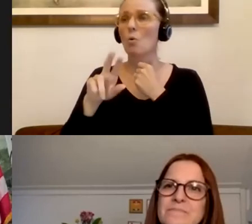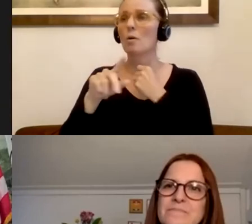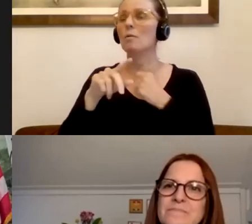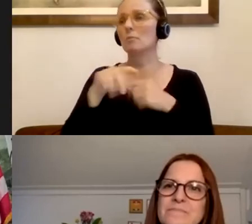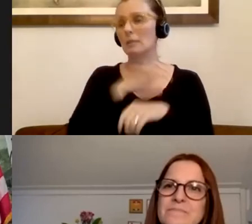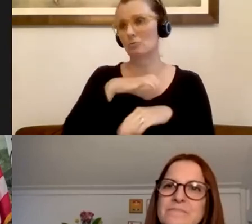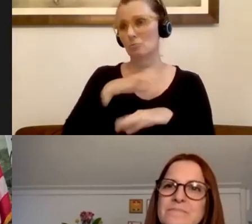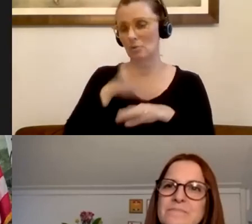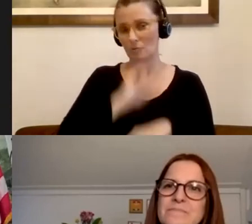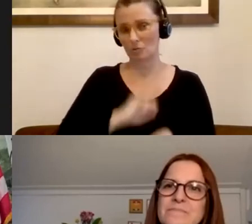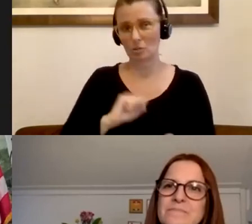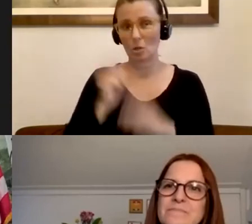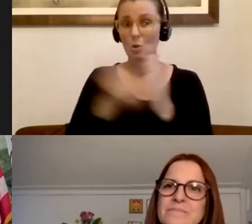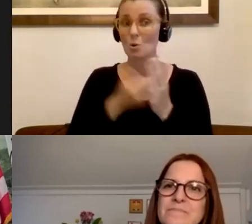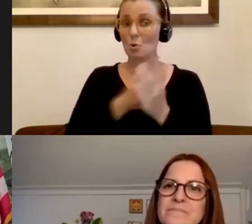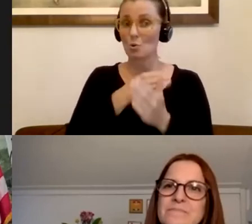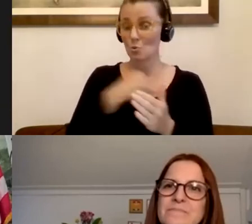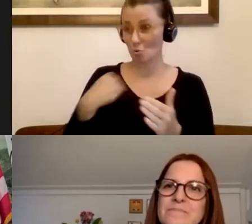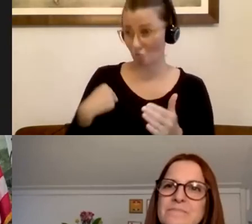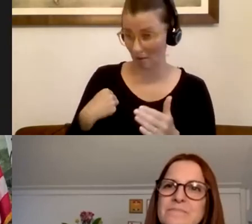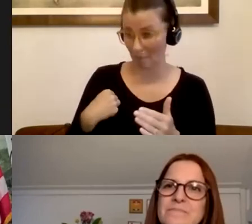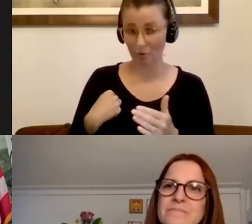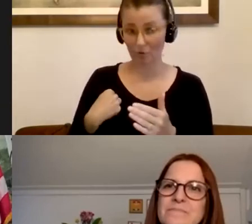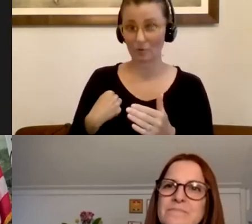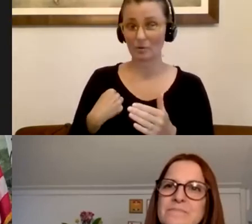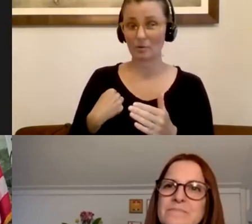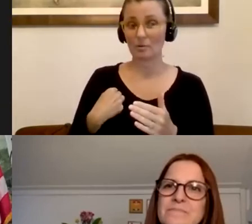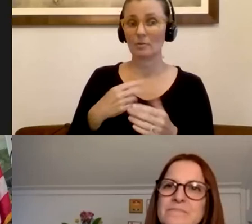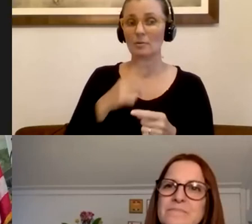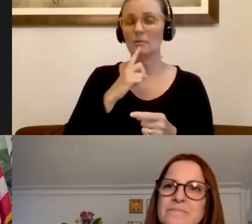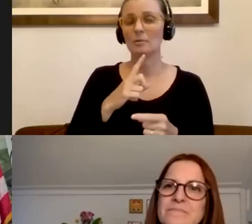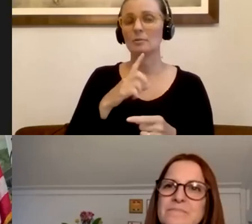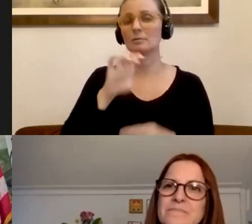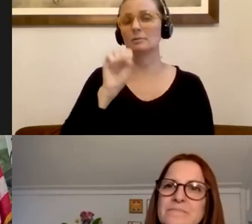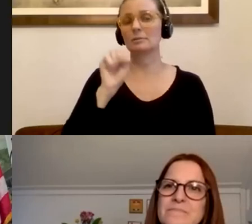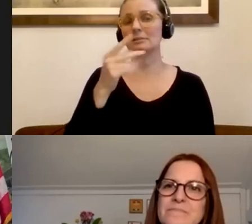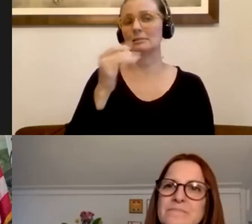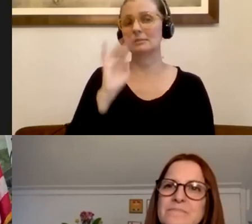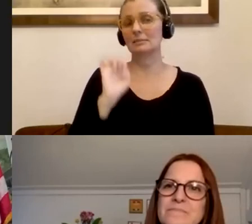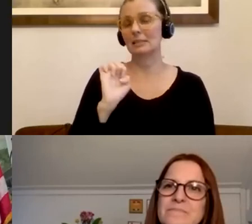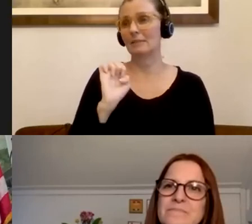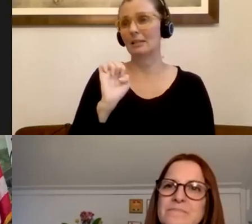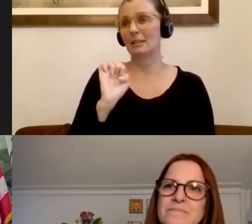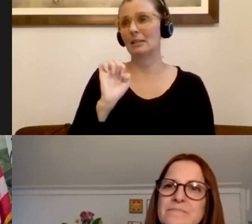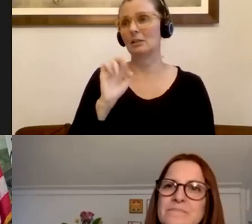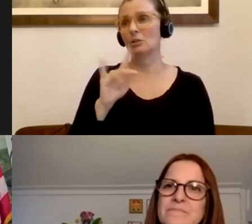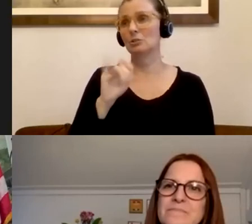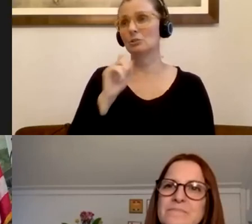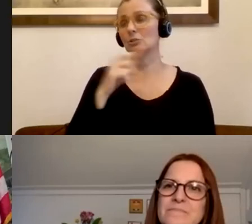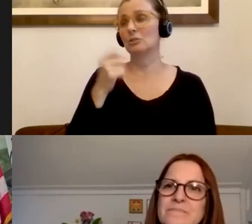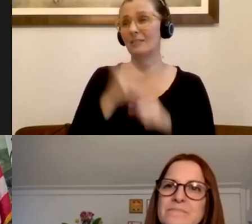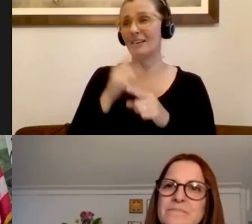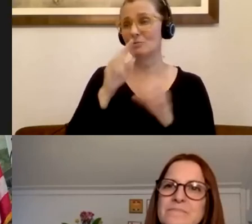the city council. As you know, if you don't know, Stephanie Hirsch and her family moved out to Wisconsin. She had to step down to care for her family. And we are